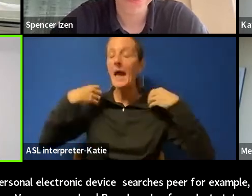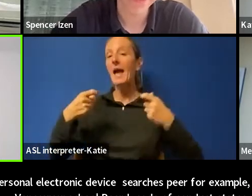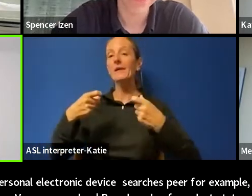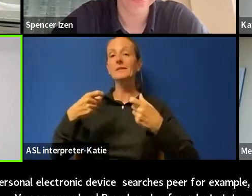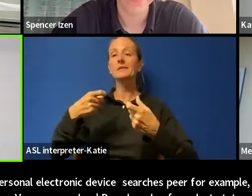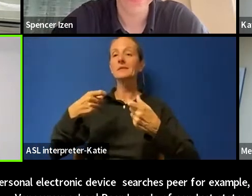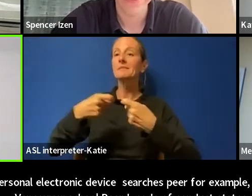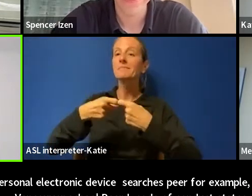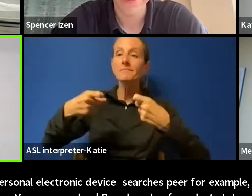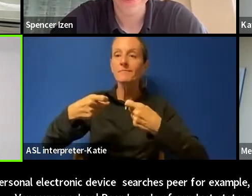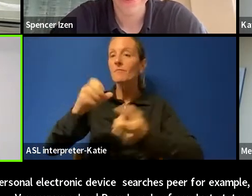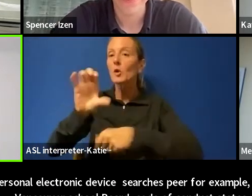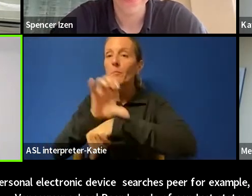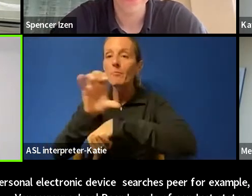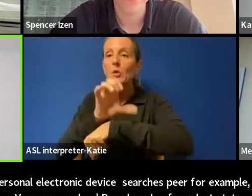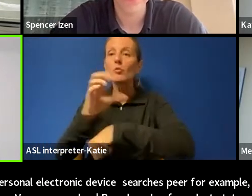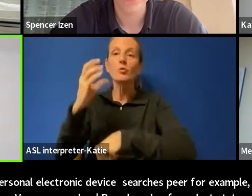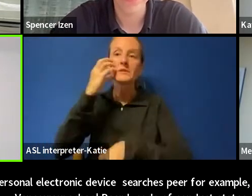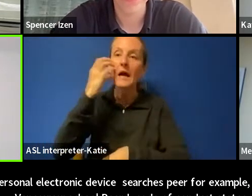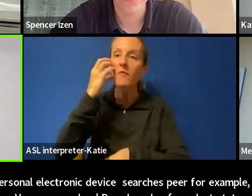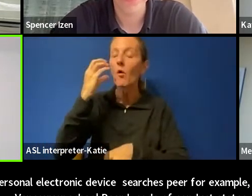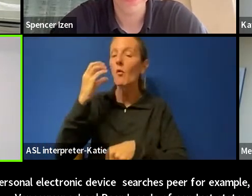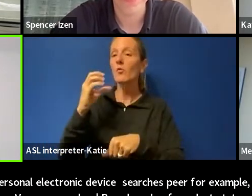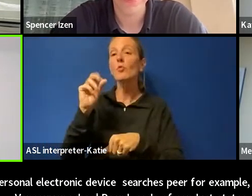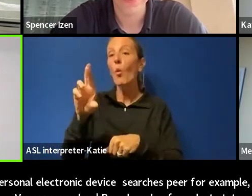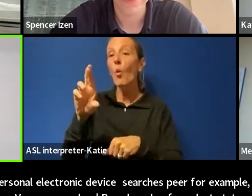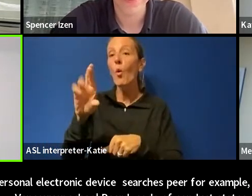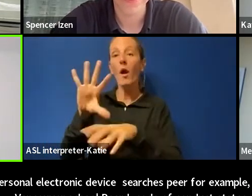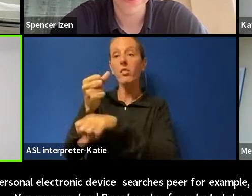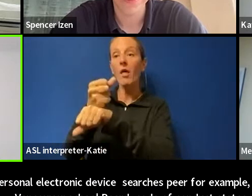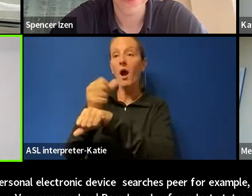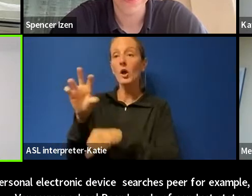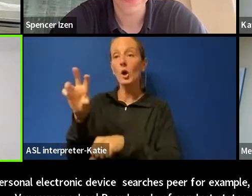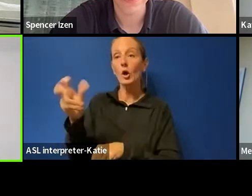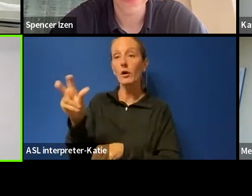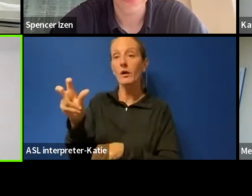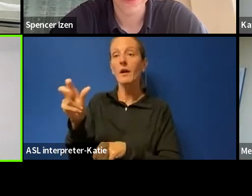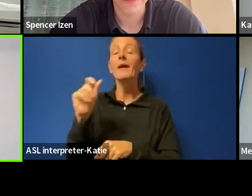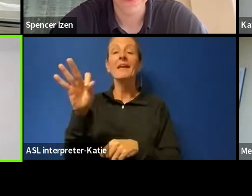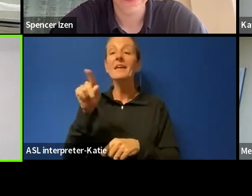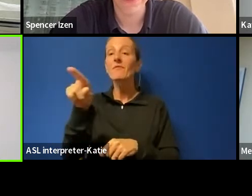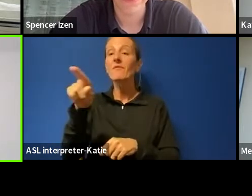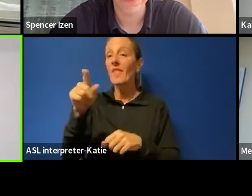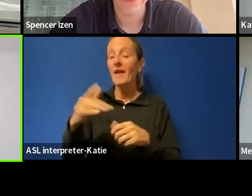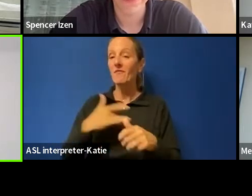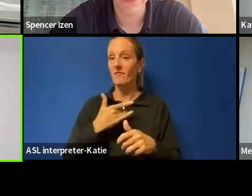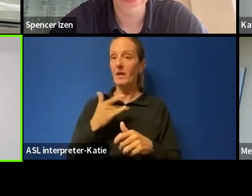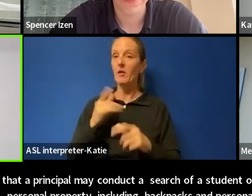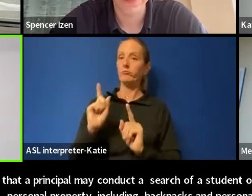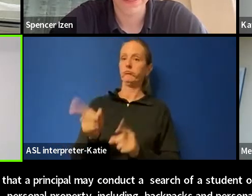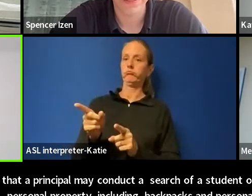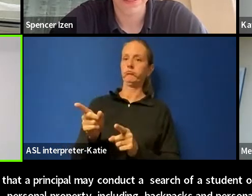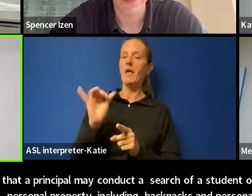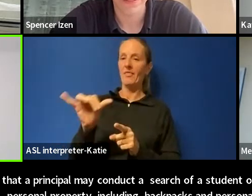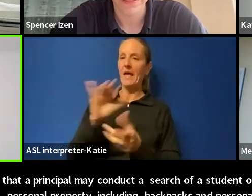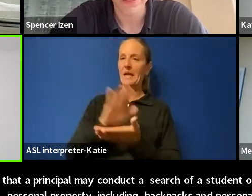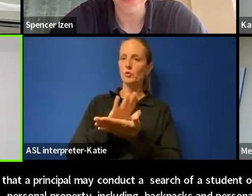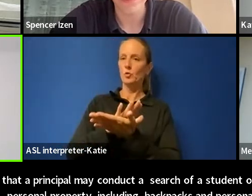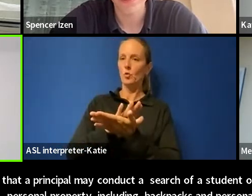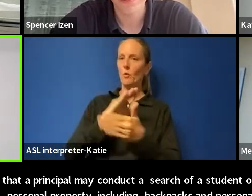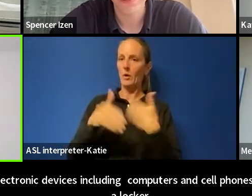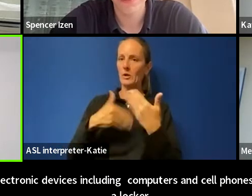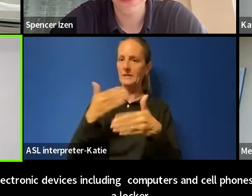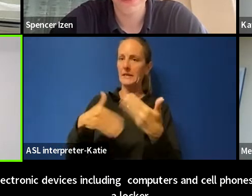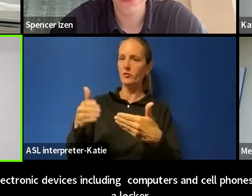including computers and cell phones, or a locker, if they feel there are reasonable grounds to believe that school procedures have been